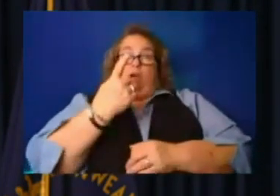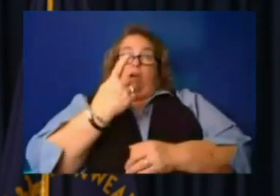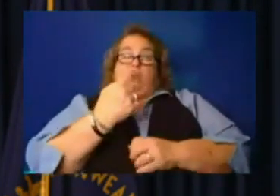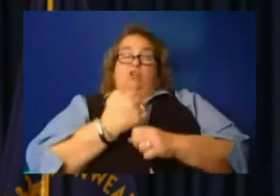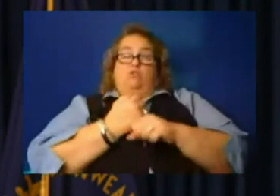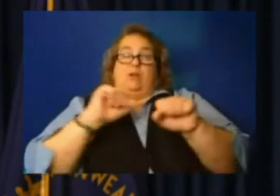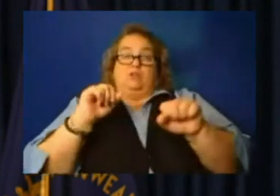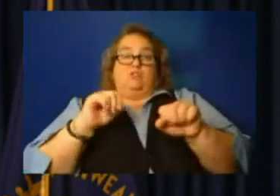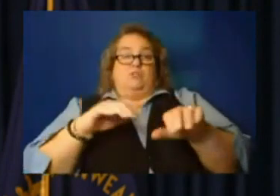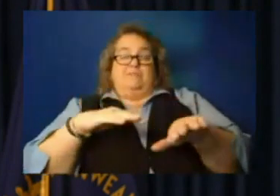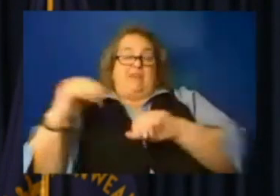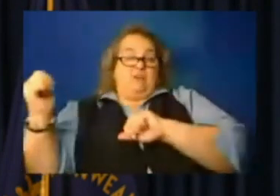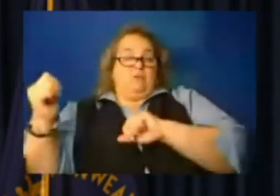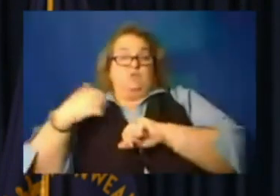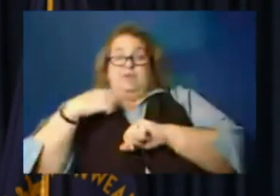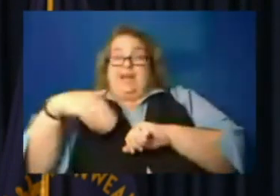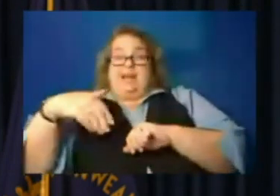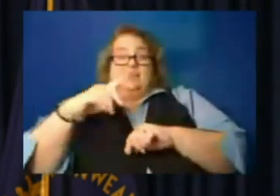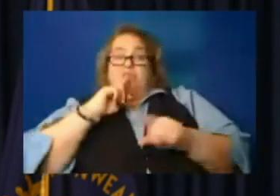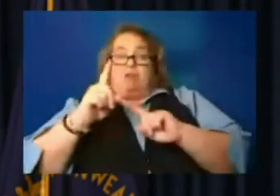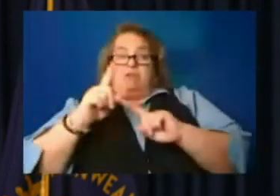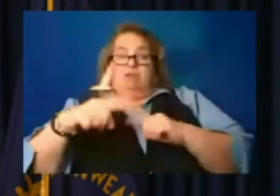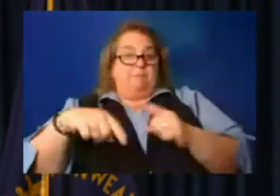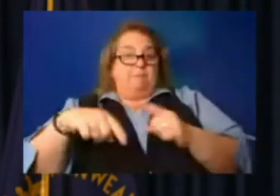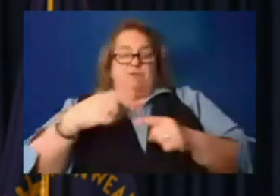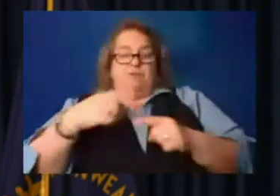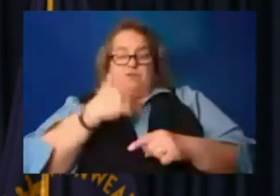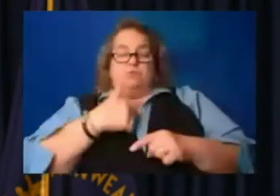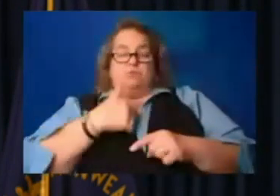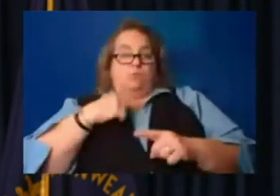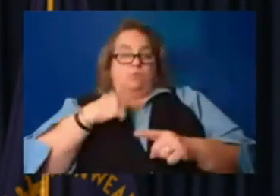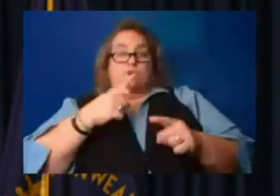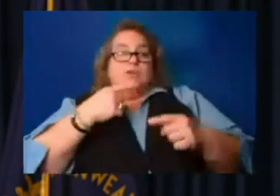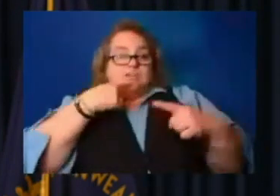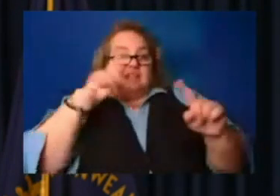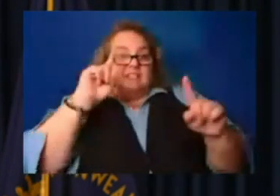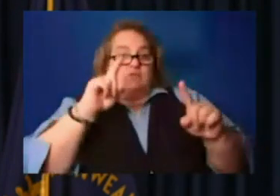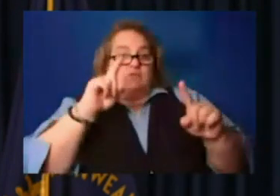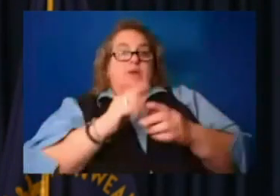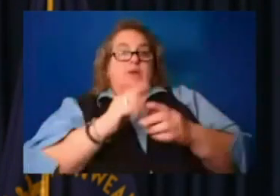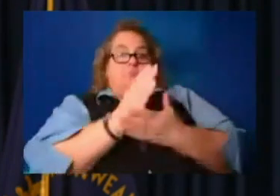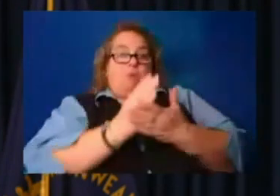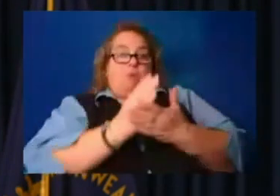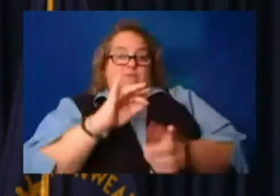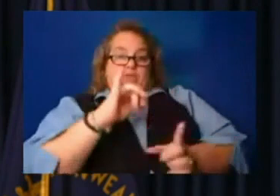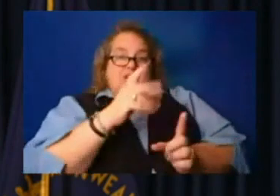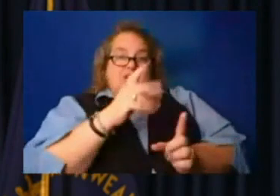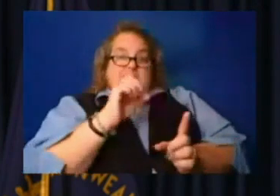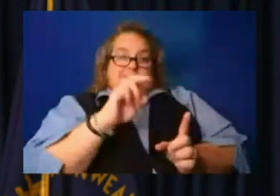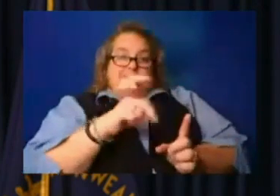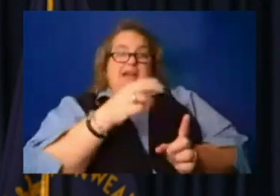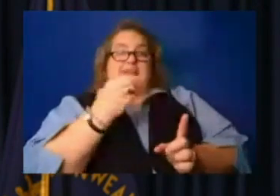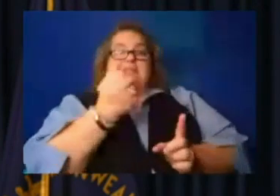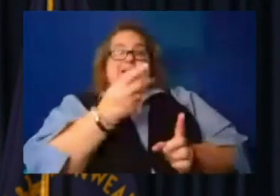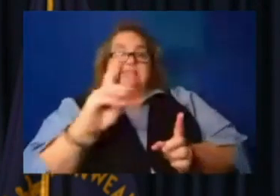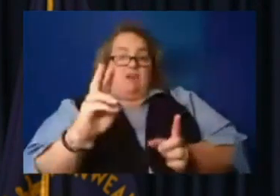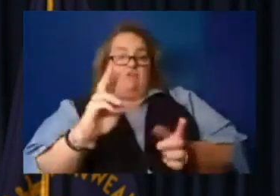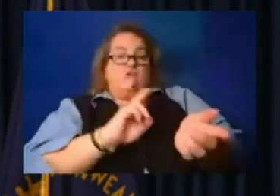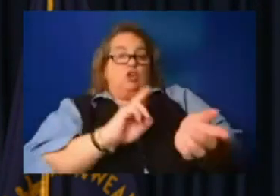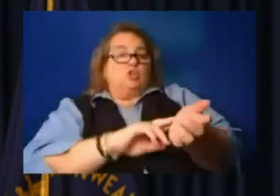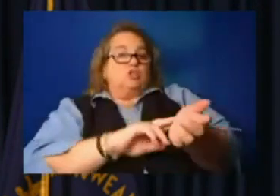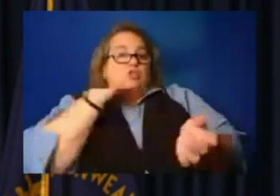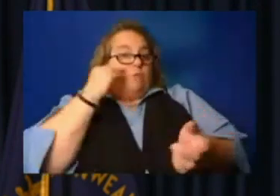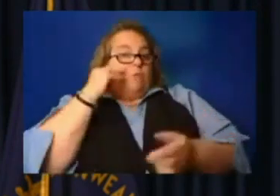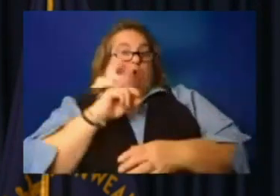to date because we were successful in a portion of Jackson and then several nursing homes was the Letcher County